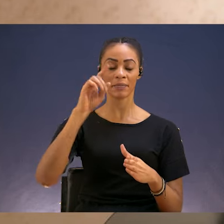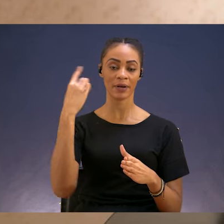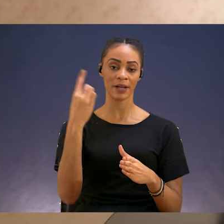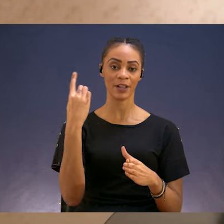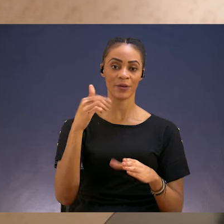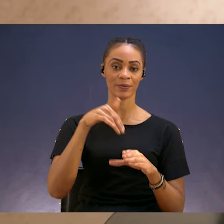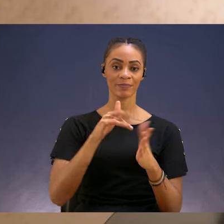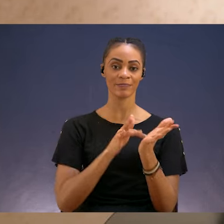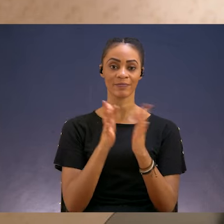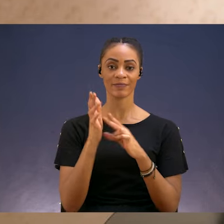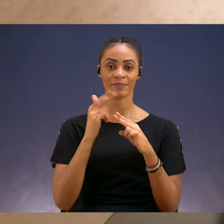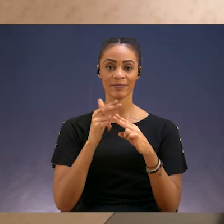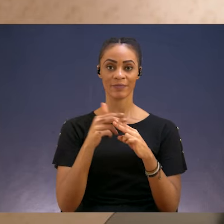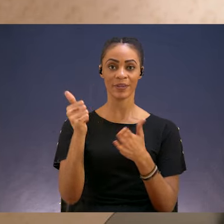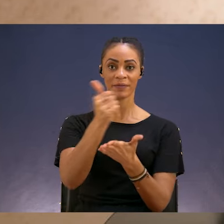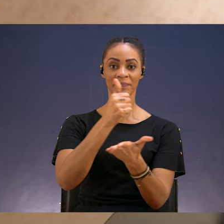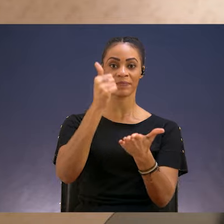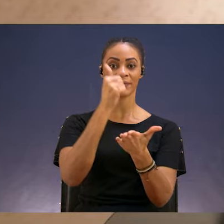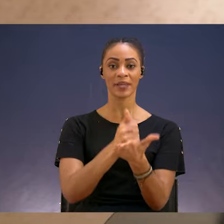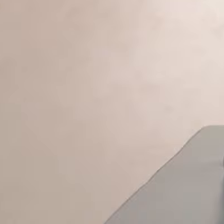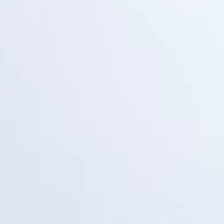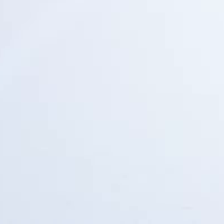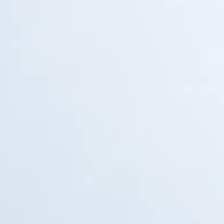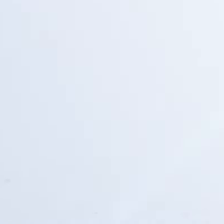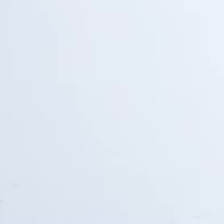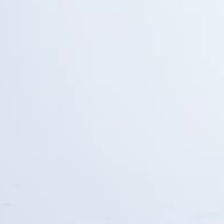and him alone. In Jesus' name. Amen.